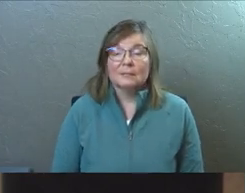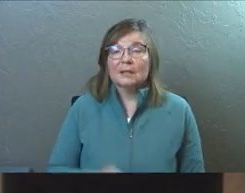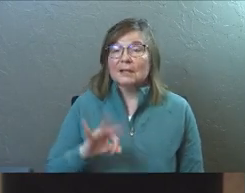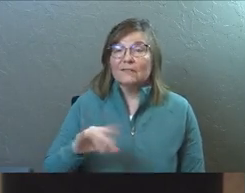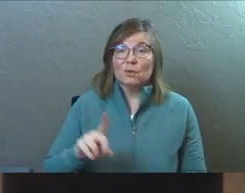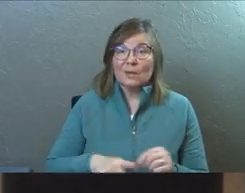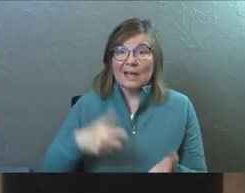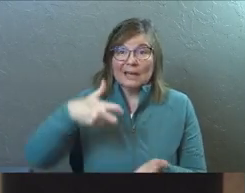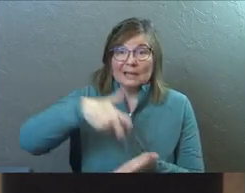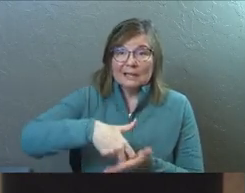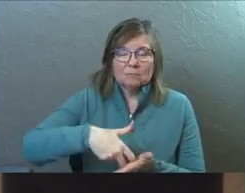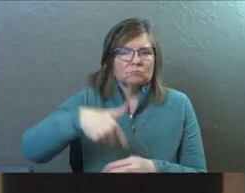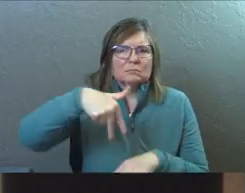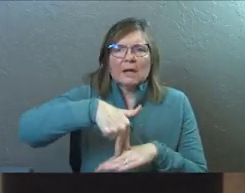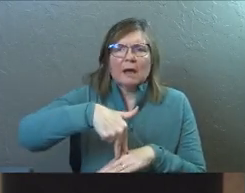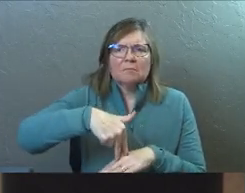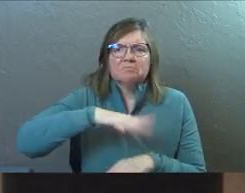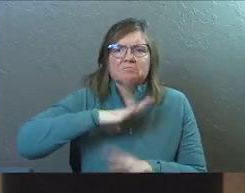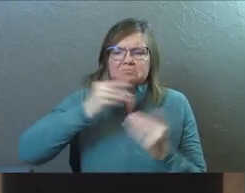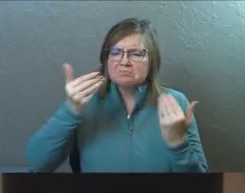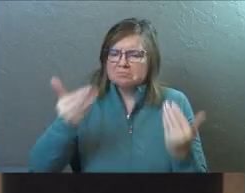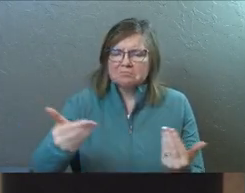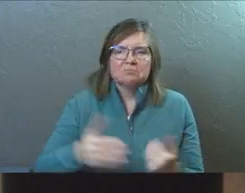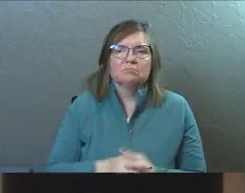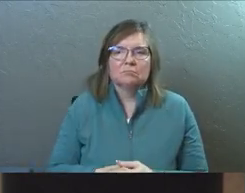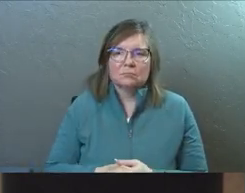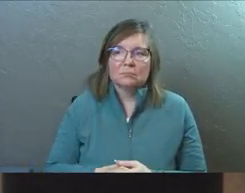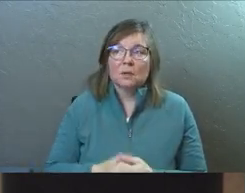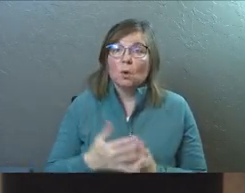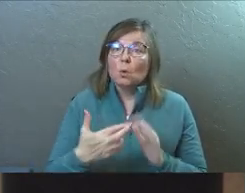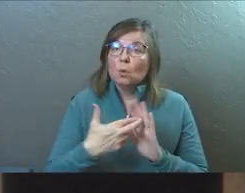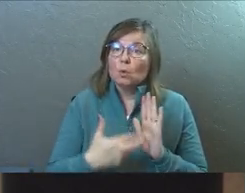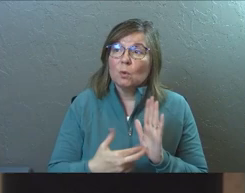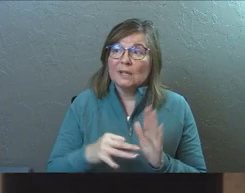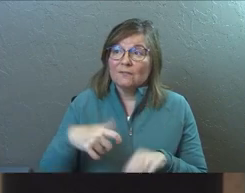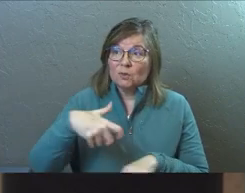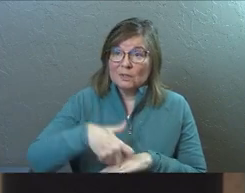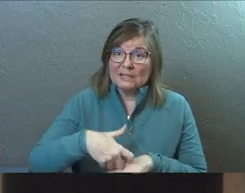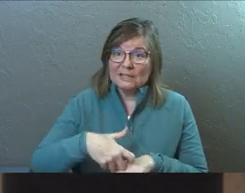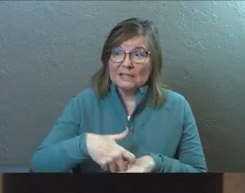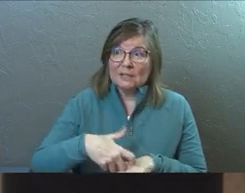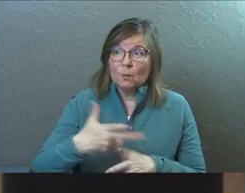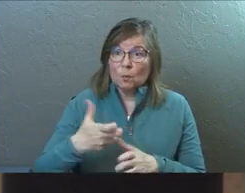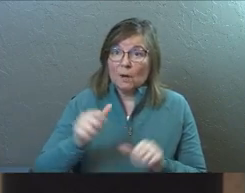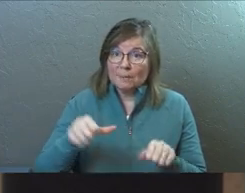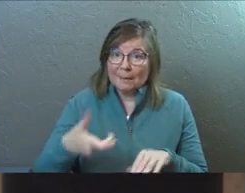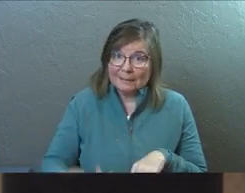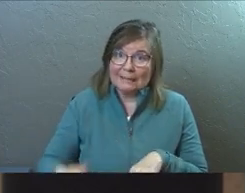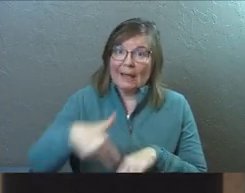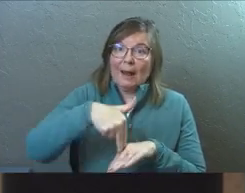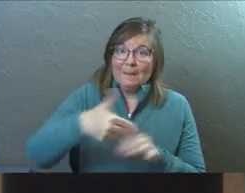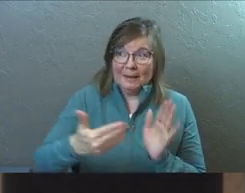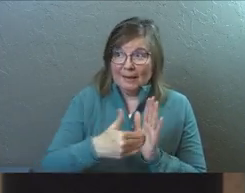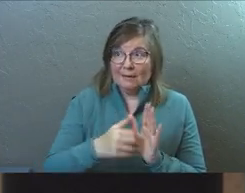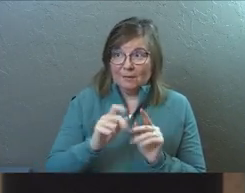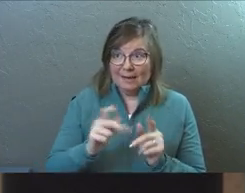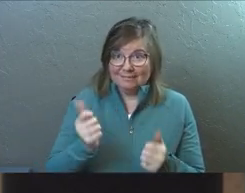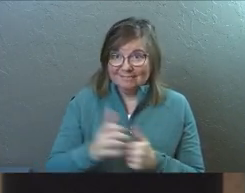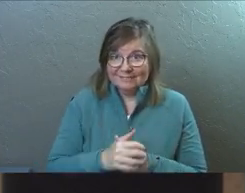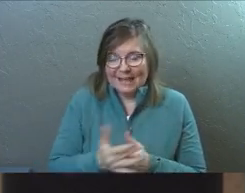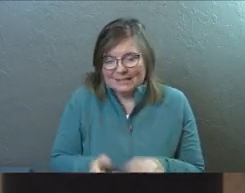If you can't kneel, you just stand. That's fine. The rule is, if you kneel and get down, we want you to be able to get back up. Amen?